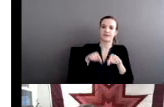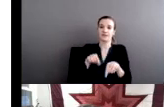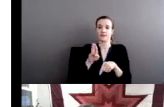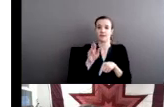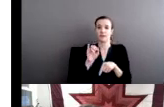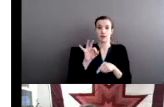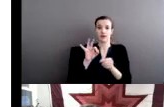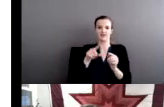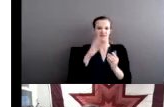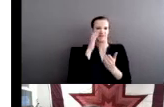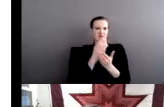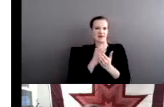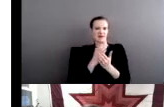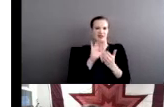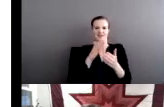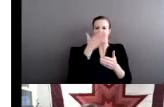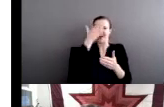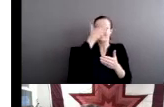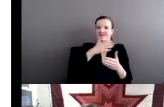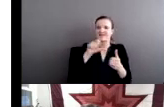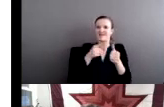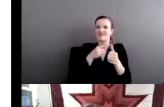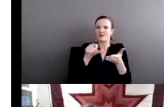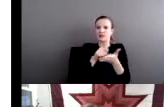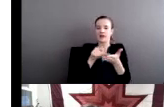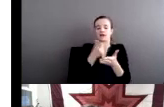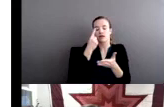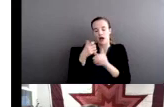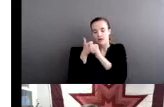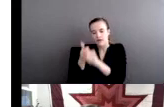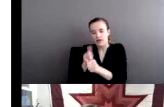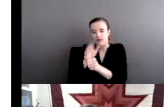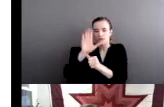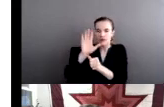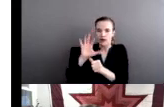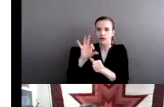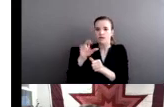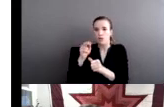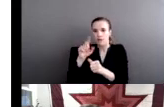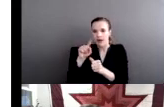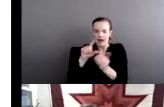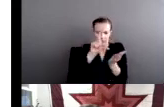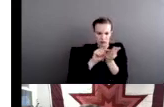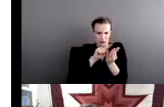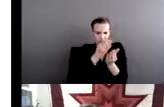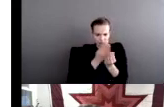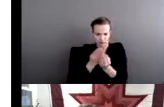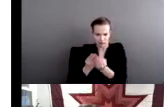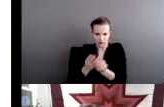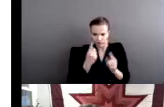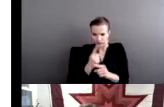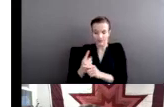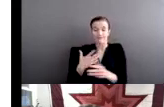cover. And you have to format everything in a very specific way and have it printed in a very specific way. But this is the